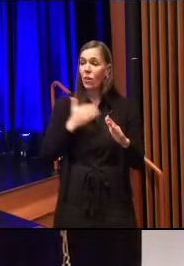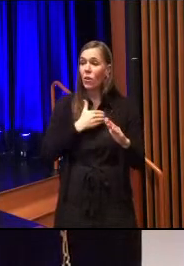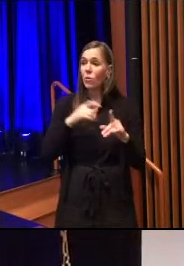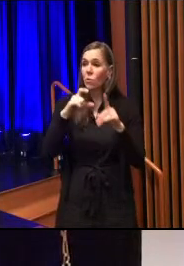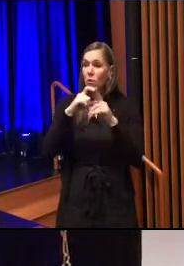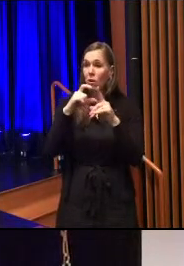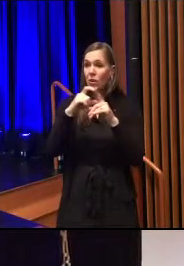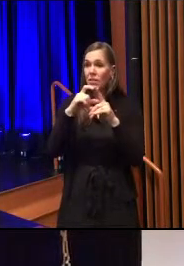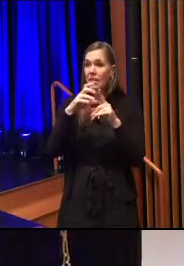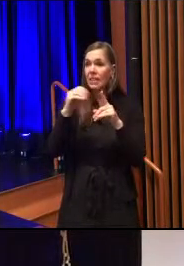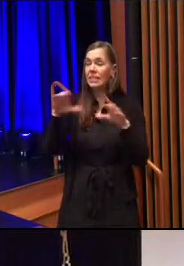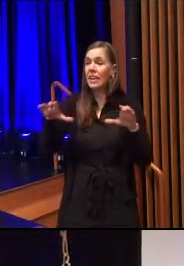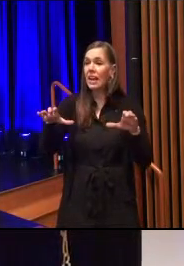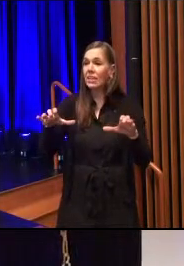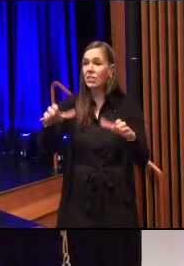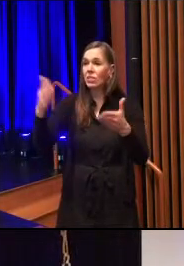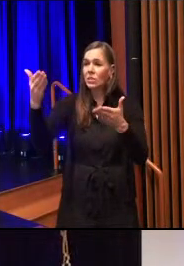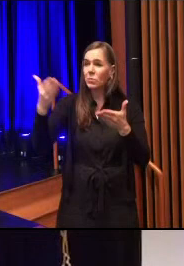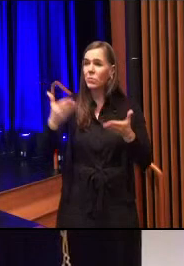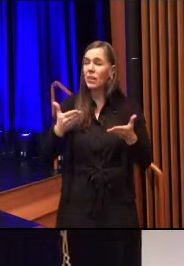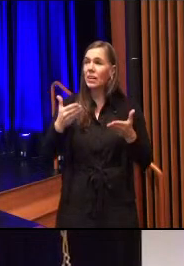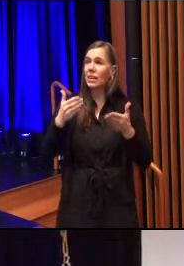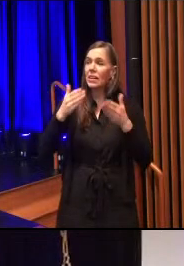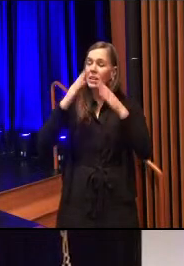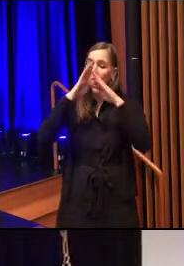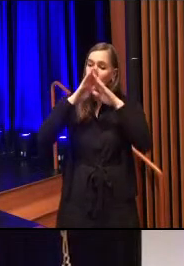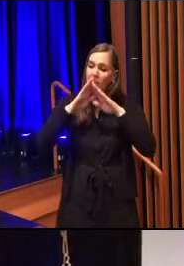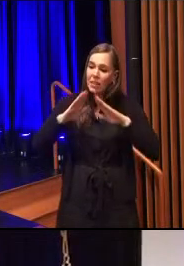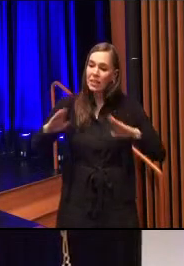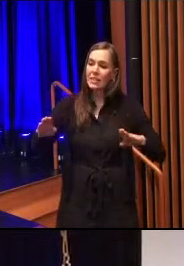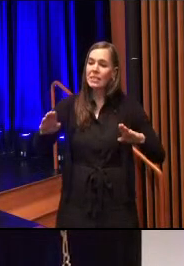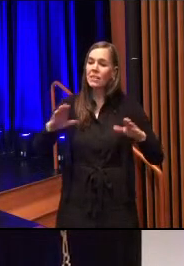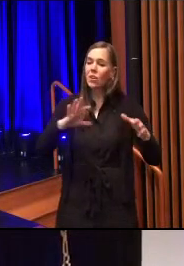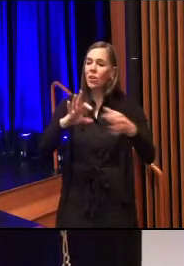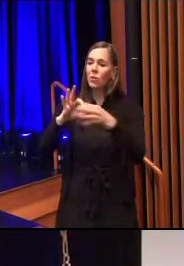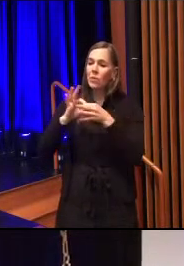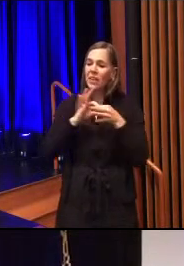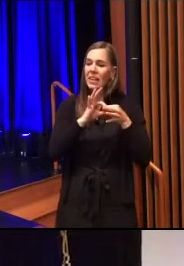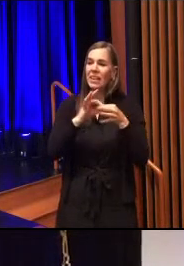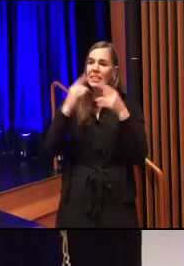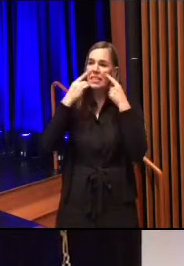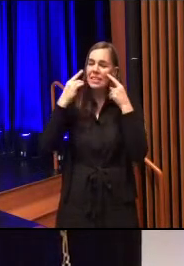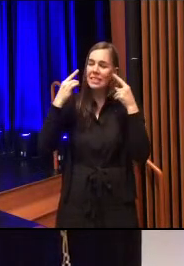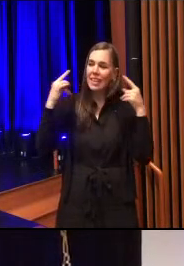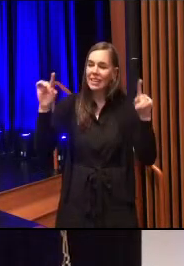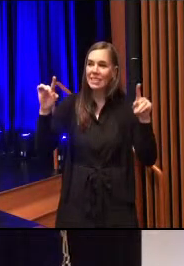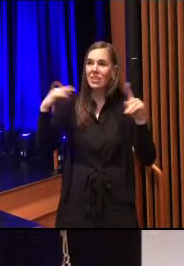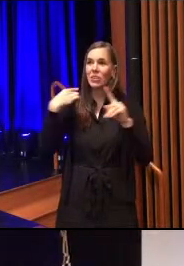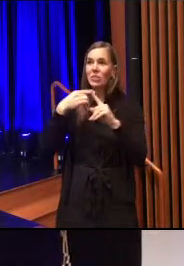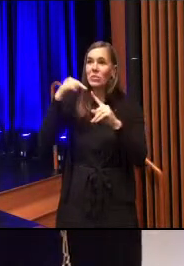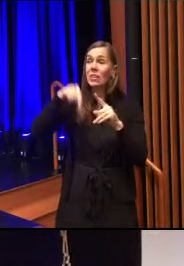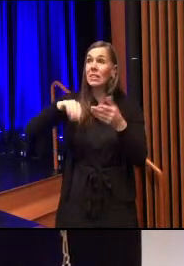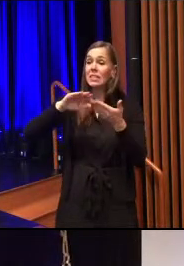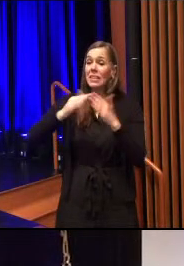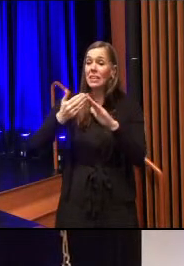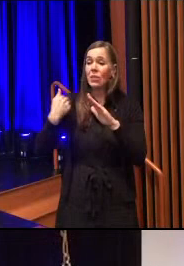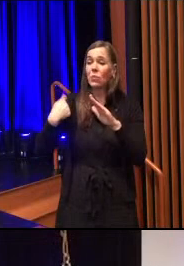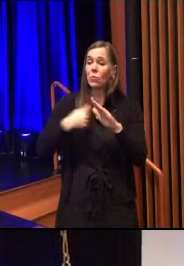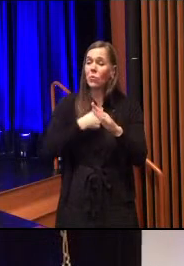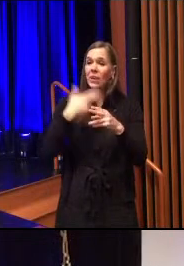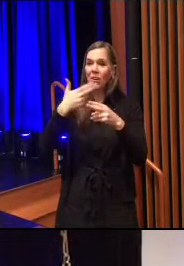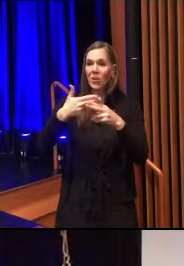and actions then bring peace, harmony and success to this city we call home. So be it. Amen.